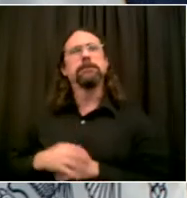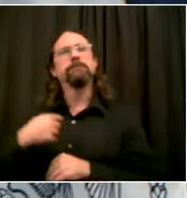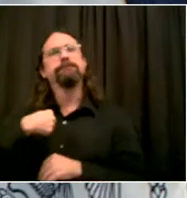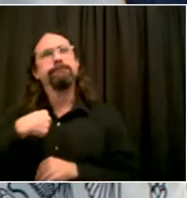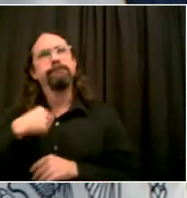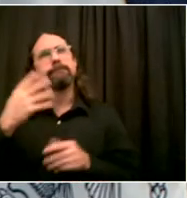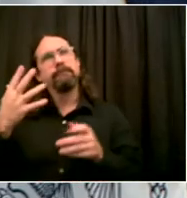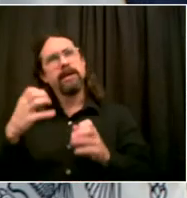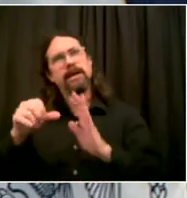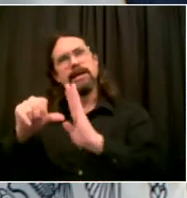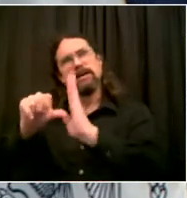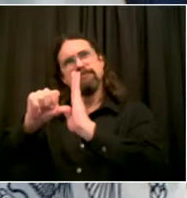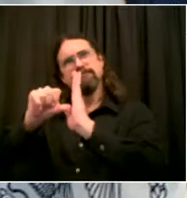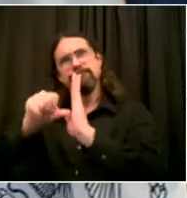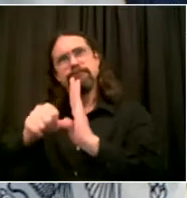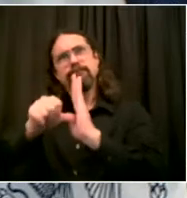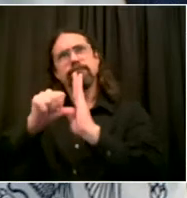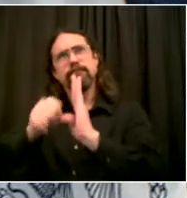Go ahead.